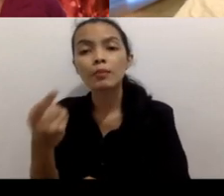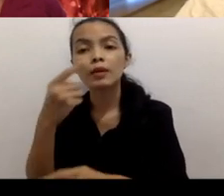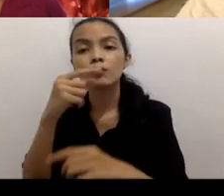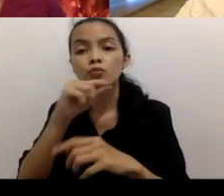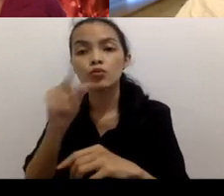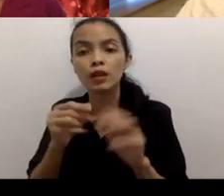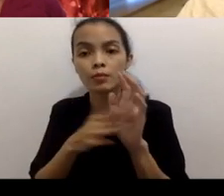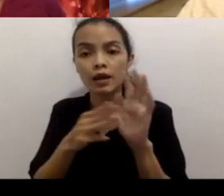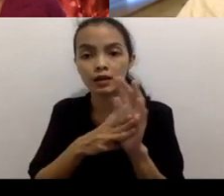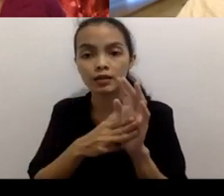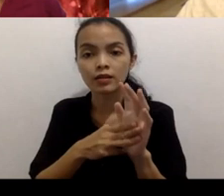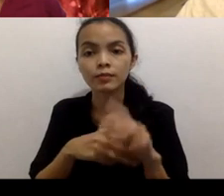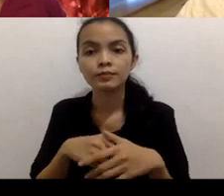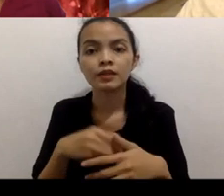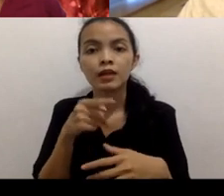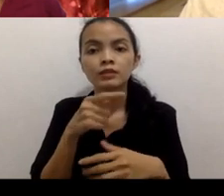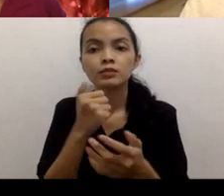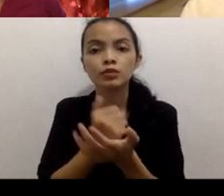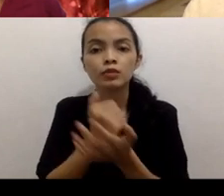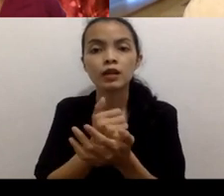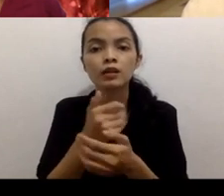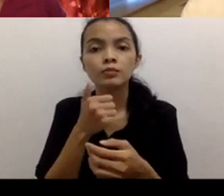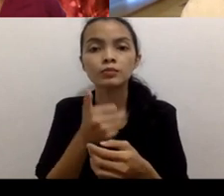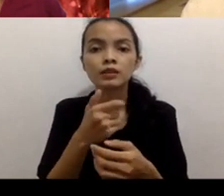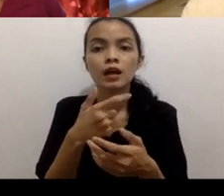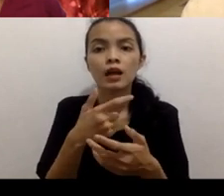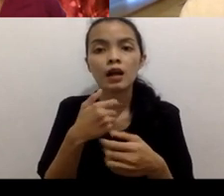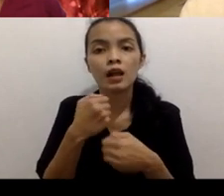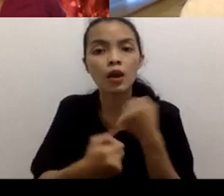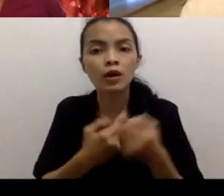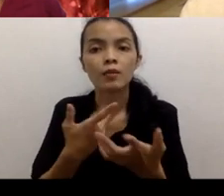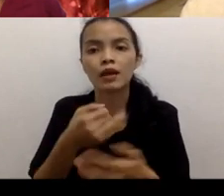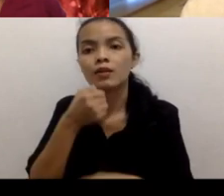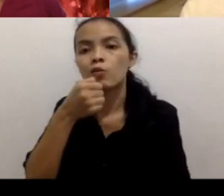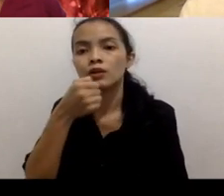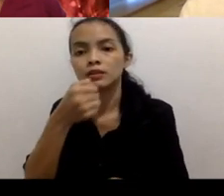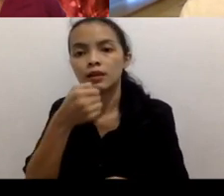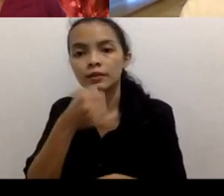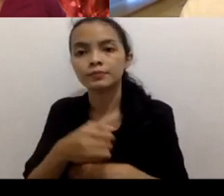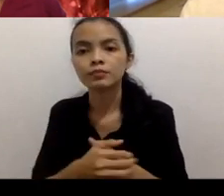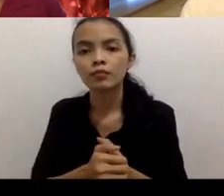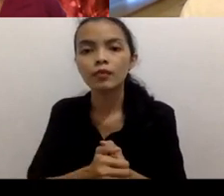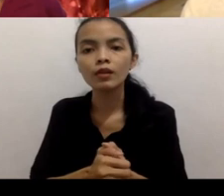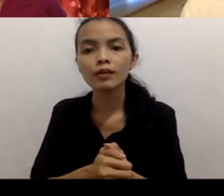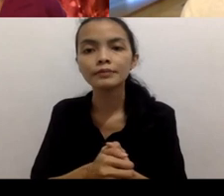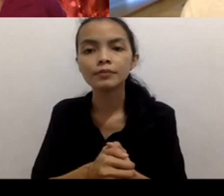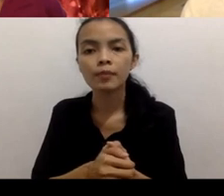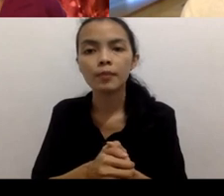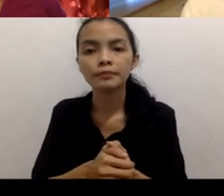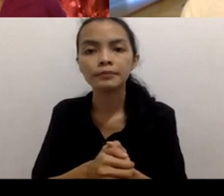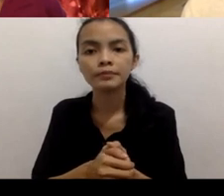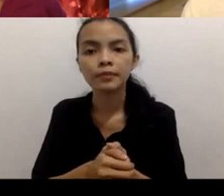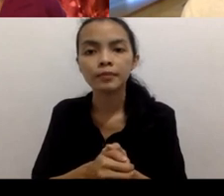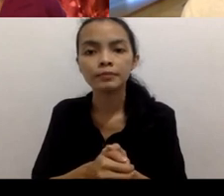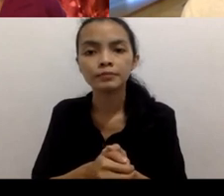what we what we could do was to film some interviews uh with them and and and and then so so